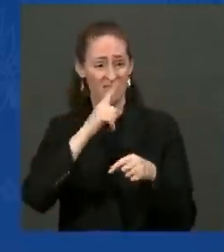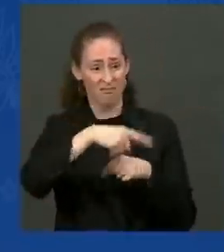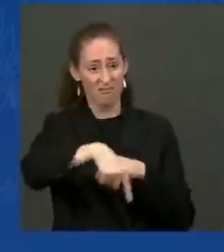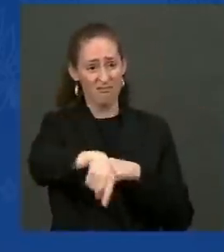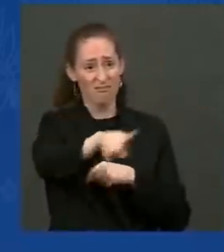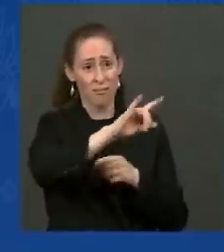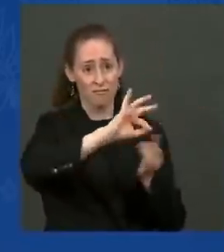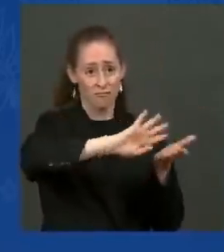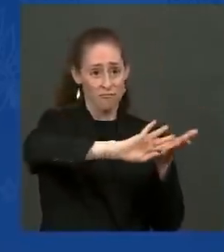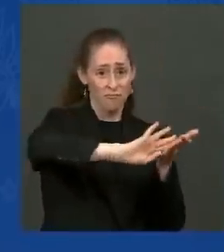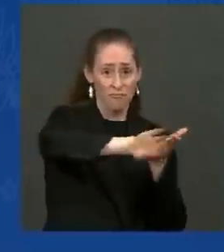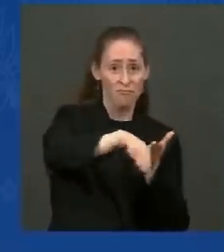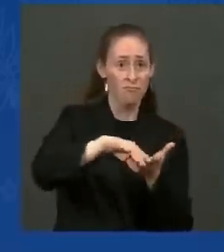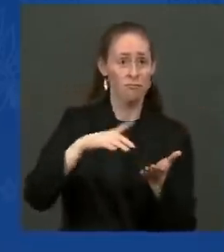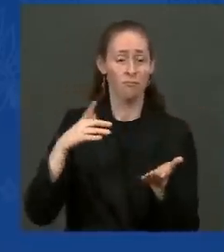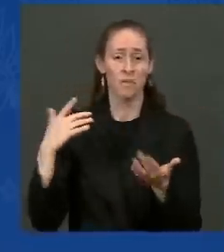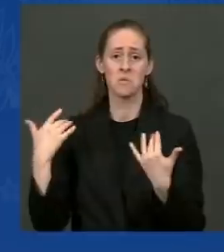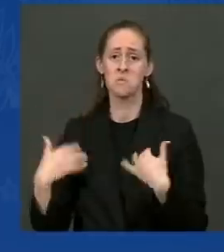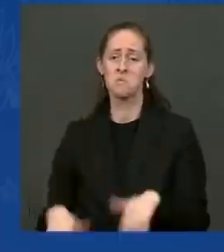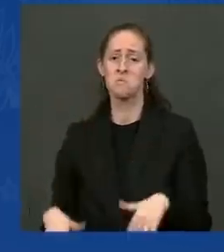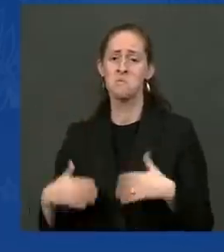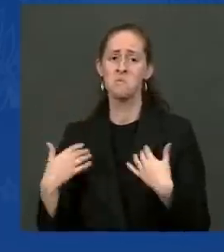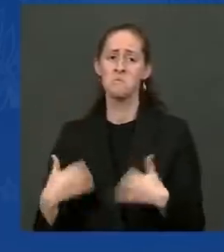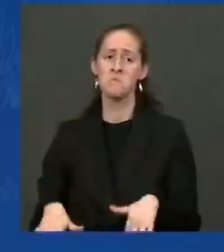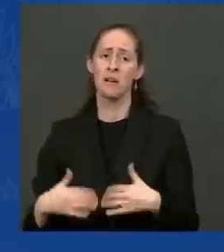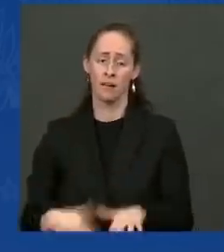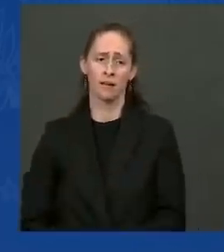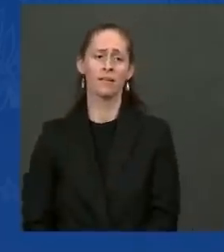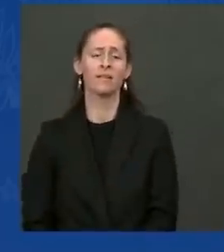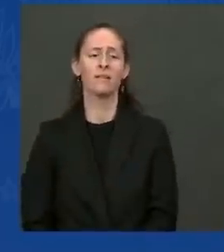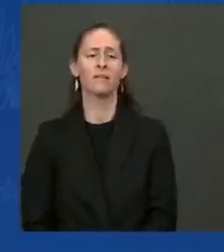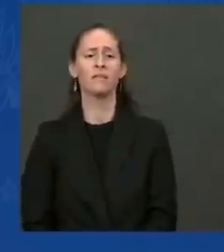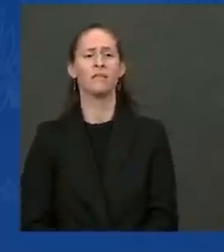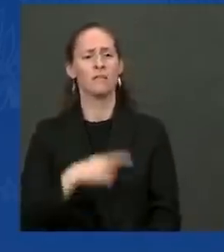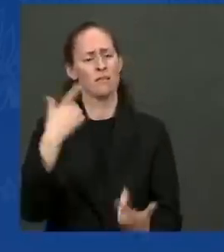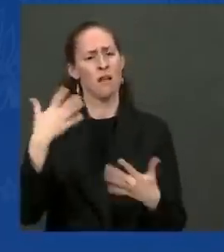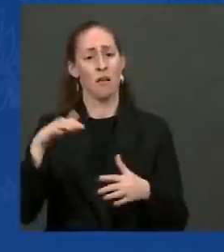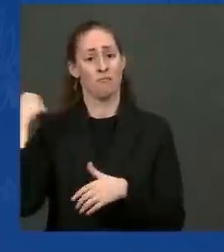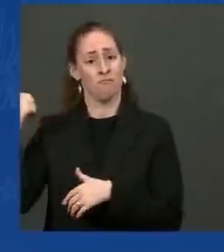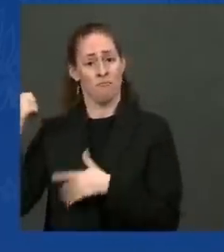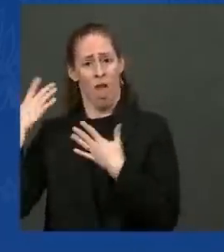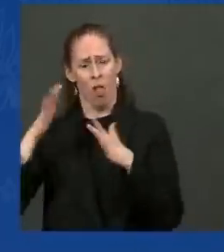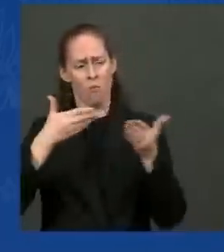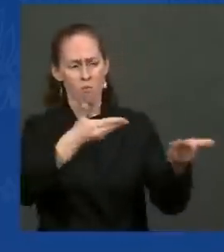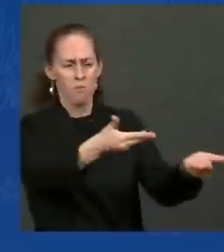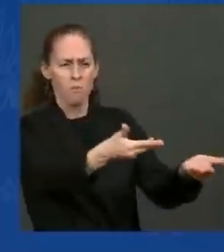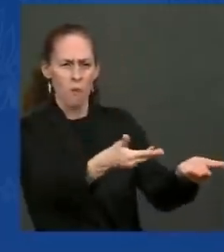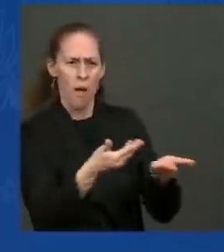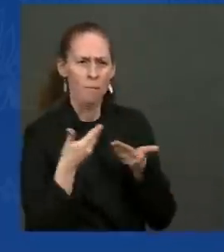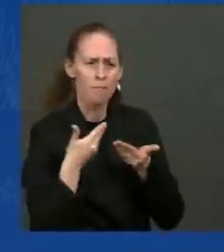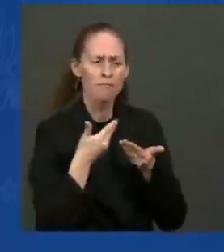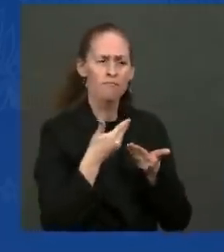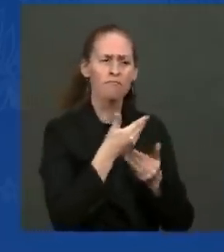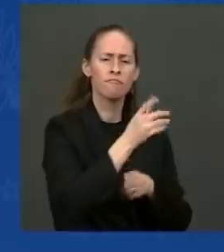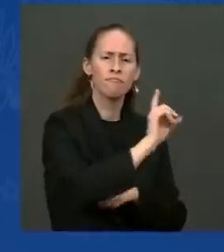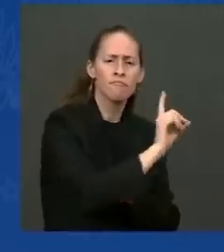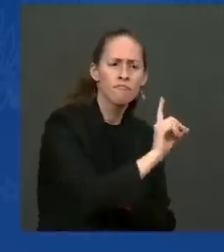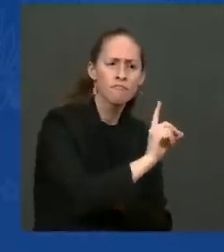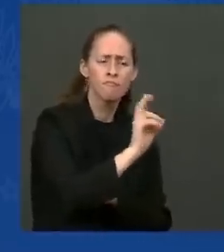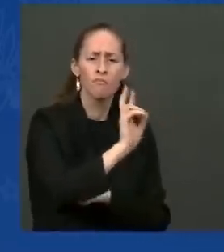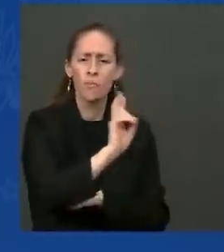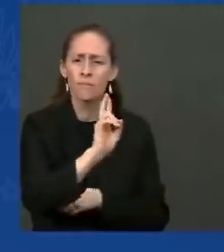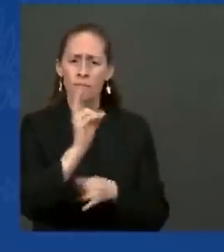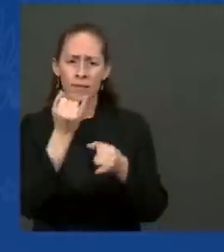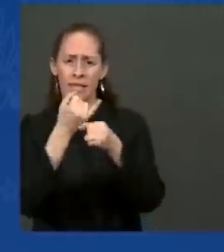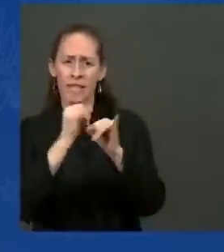Mr. President. From the very start, you welcomed Democrats, Independents, and Republicans to